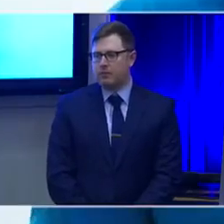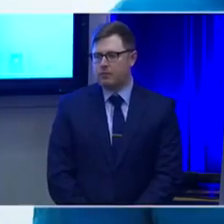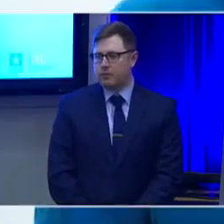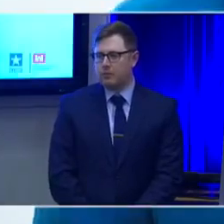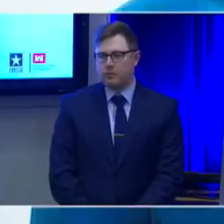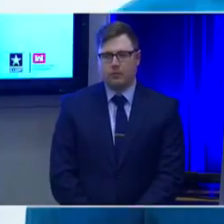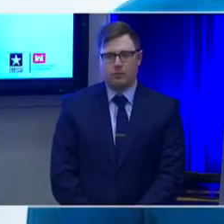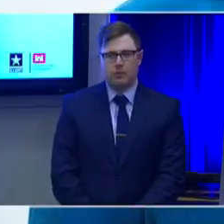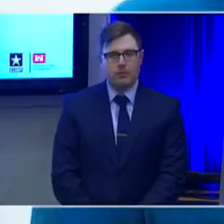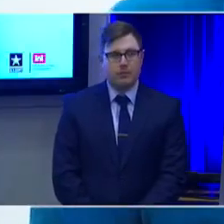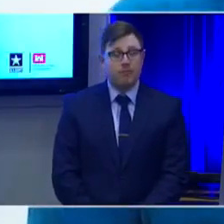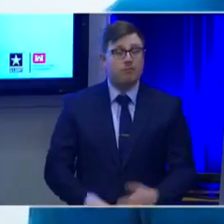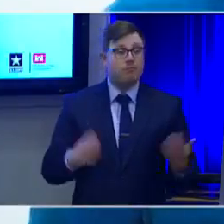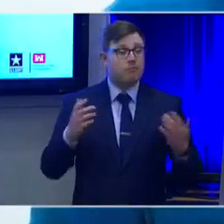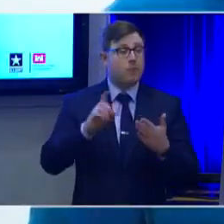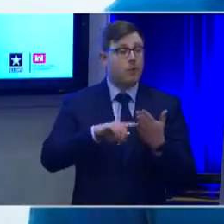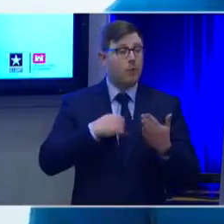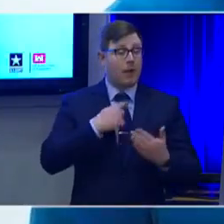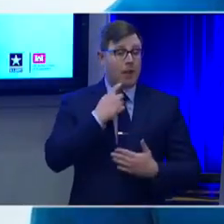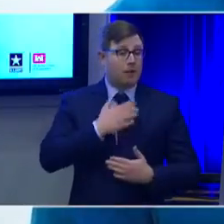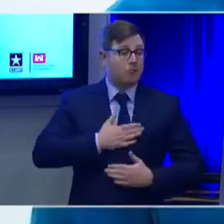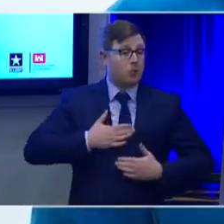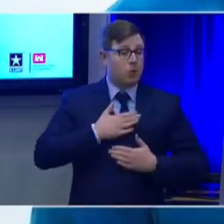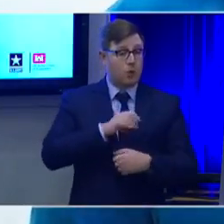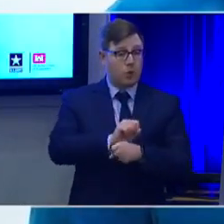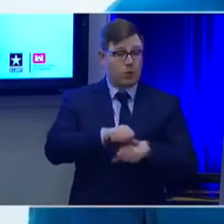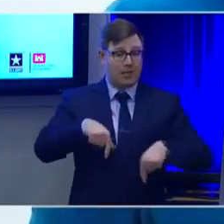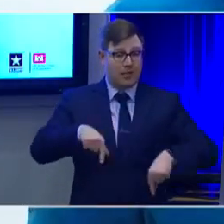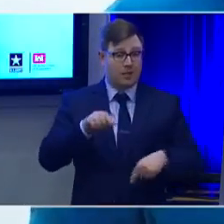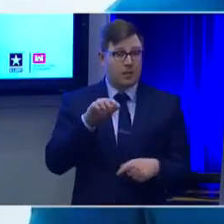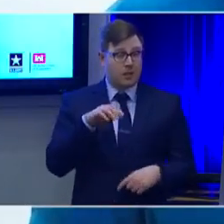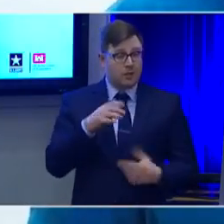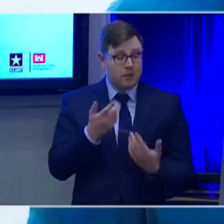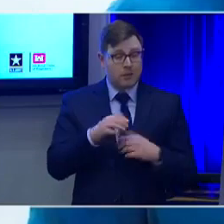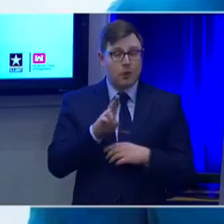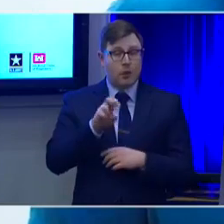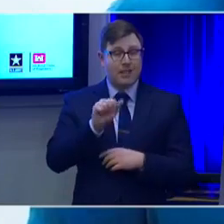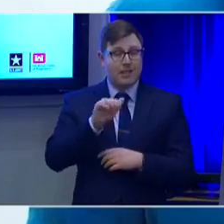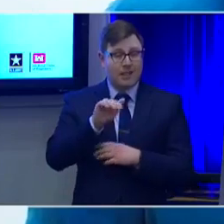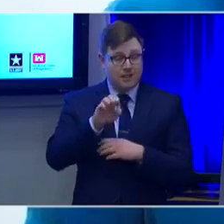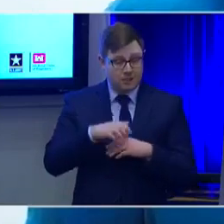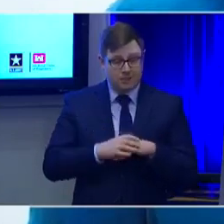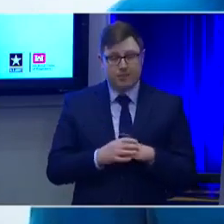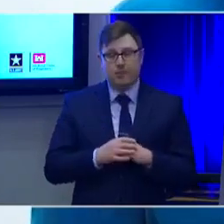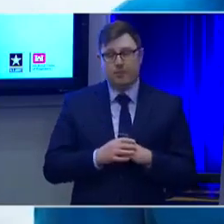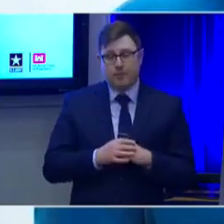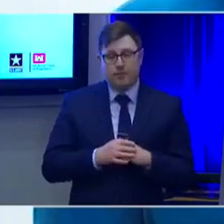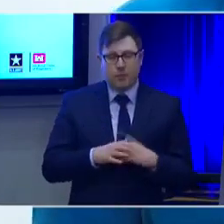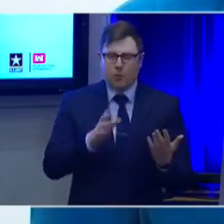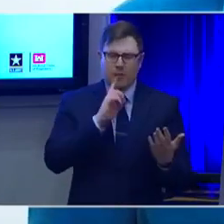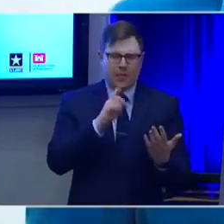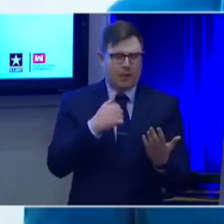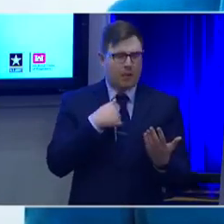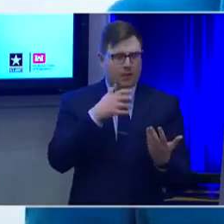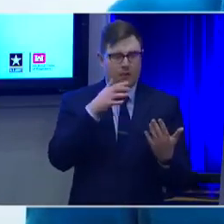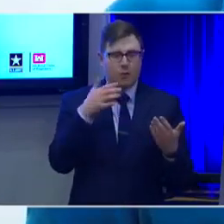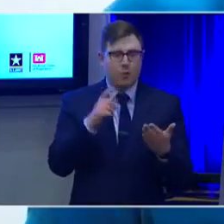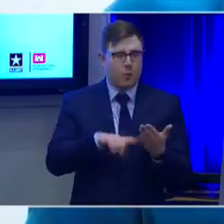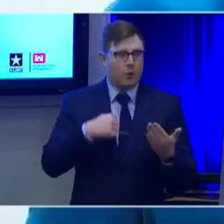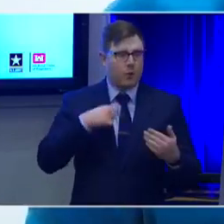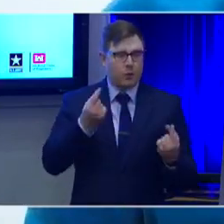One of the things that I really enjoy about working here at the Corps of Engineers is that we work at just an incredible scale.